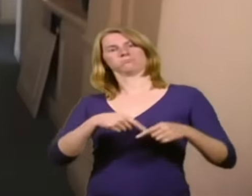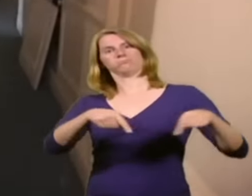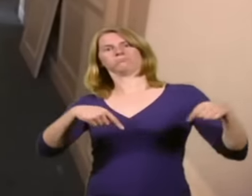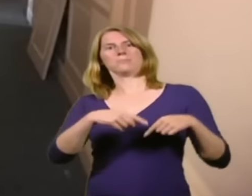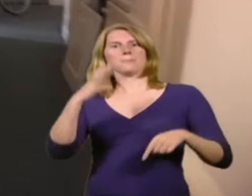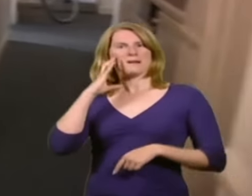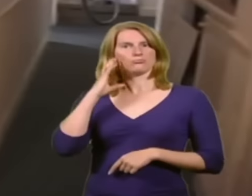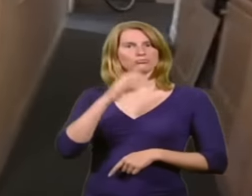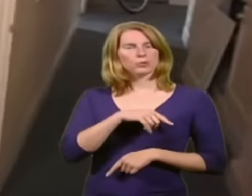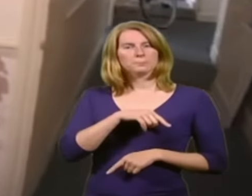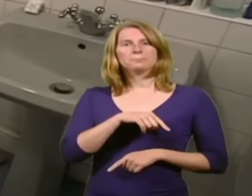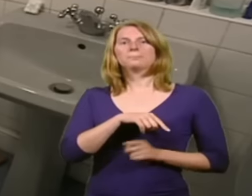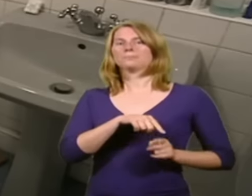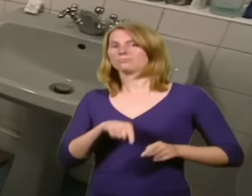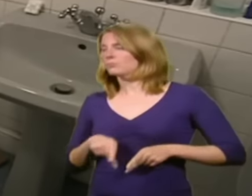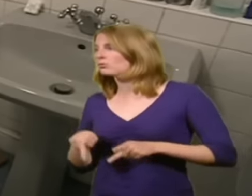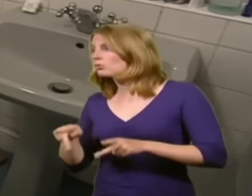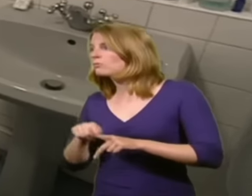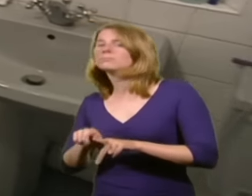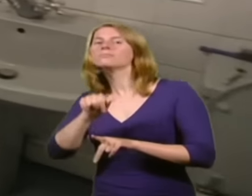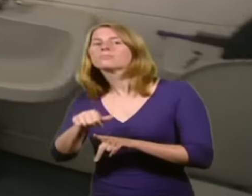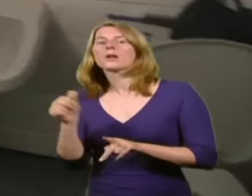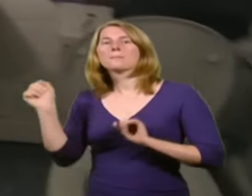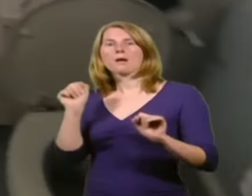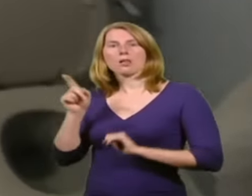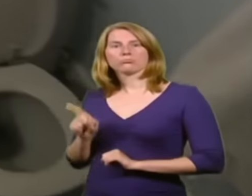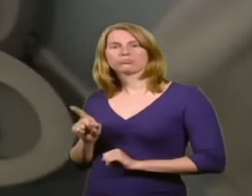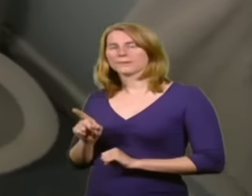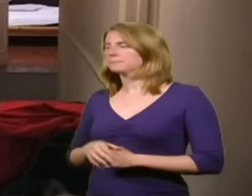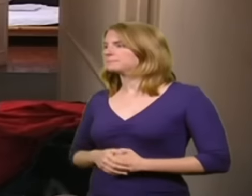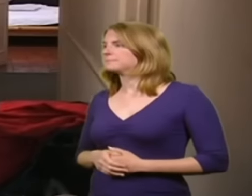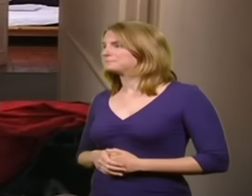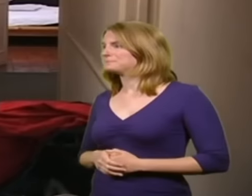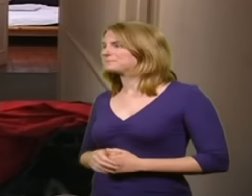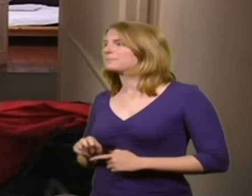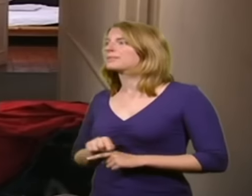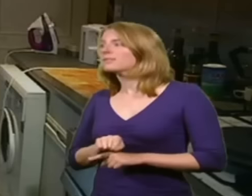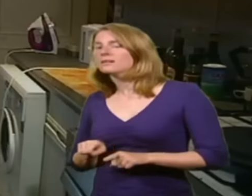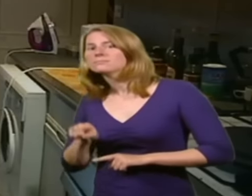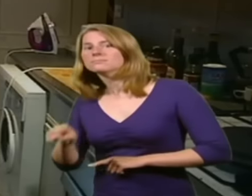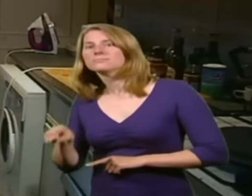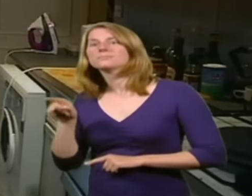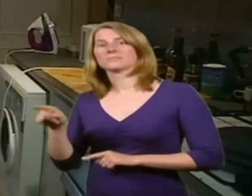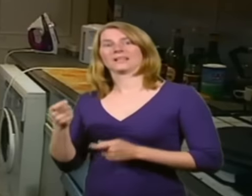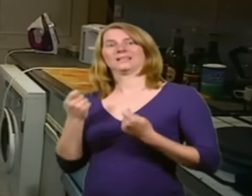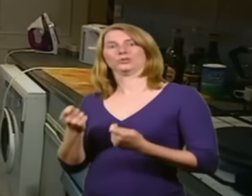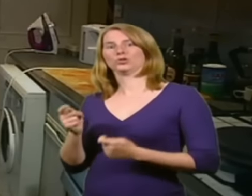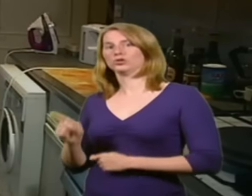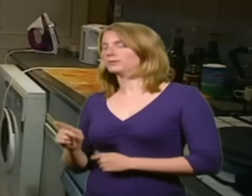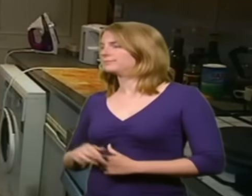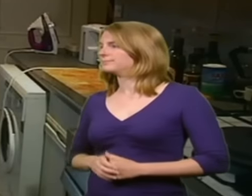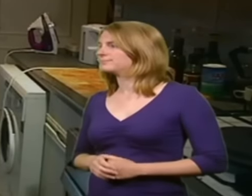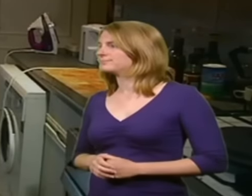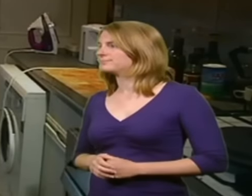Moving down the corridor, you've got the bathroom, which is next room. And then down the corridor, you've got the kitchen. It's a nice, long,